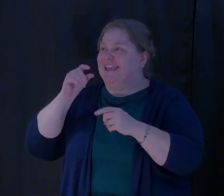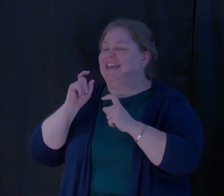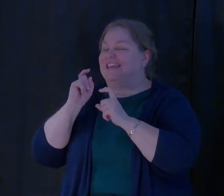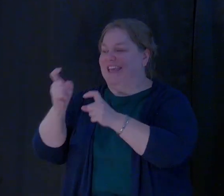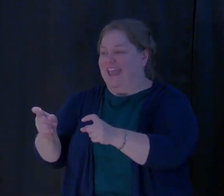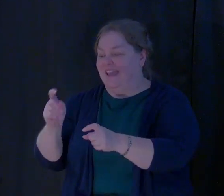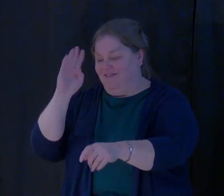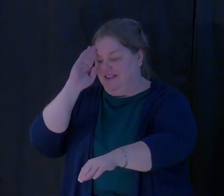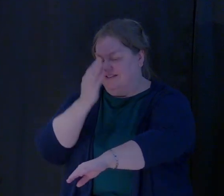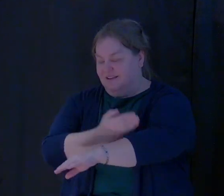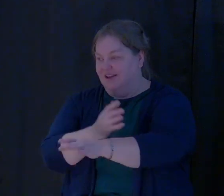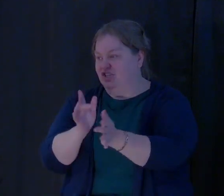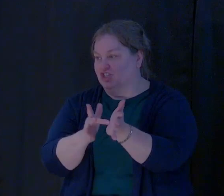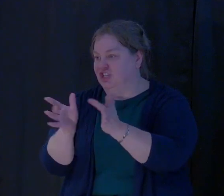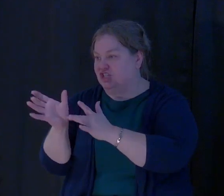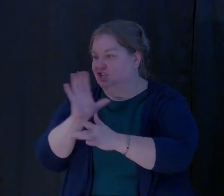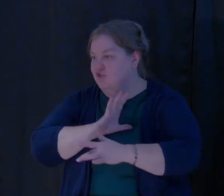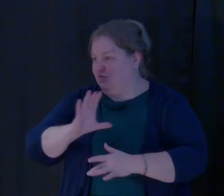Christ on the cross.